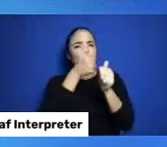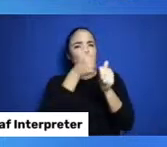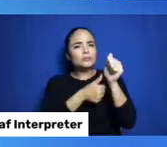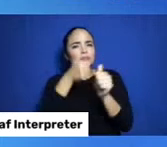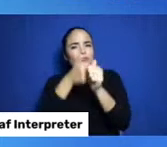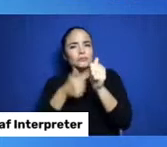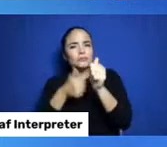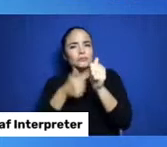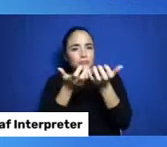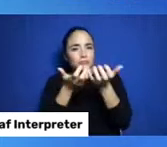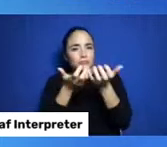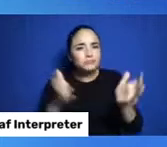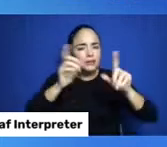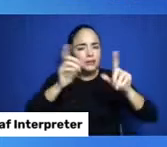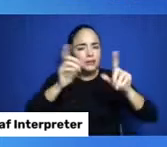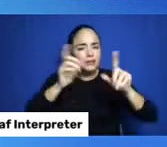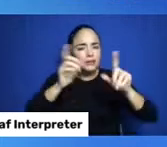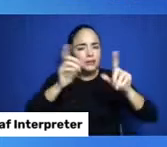looked at.